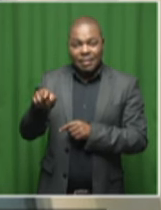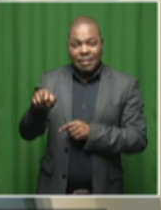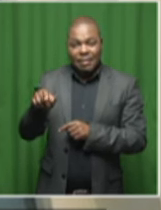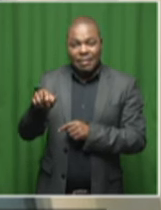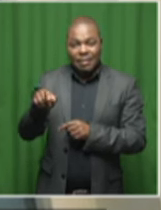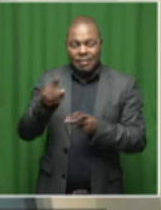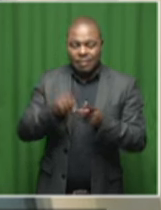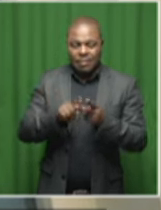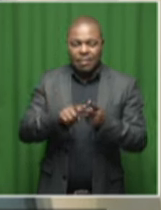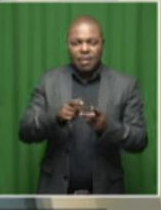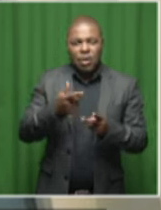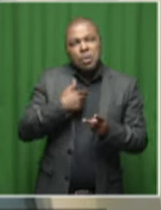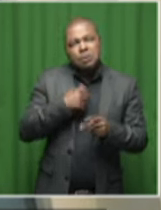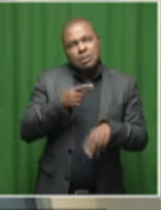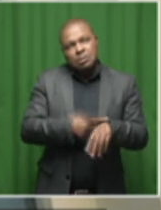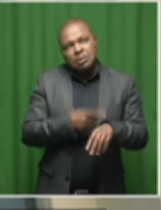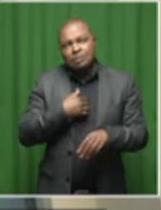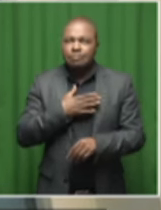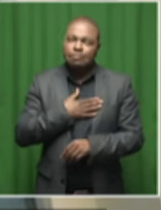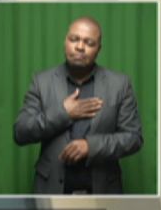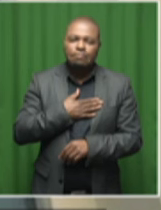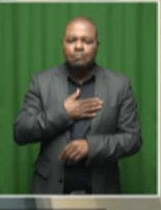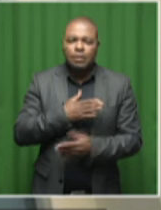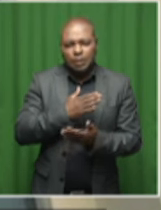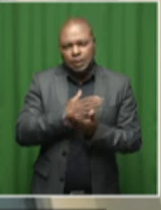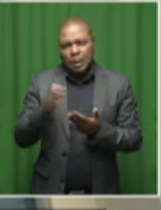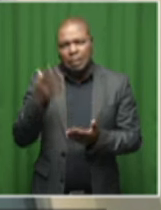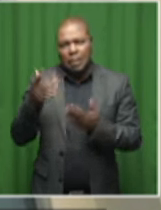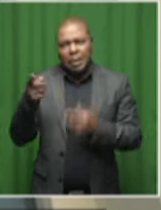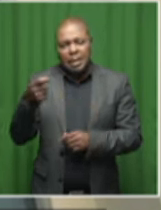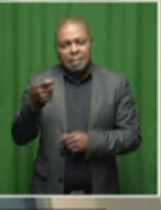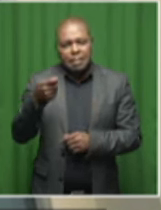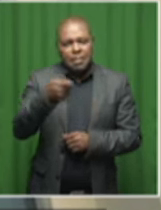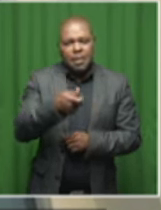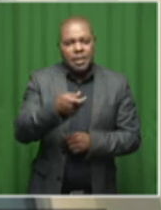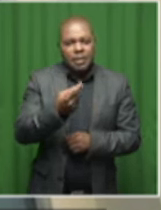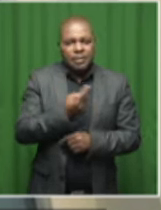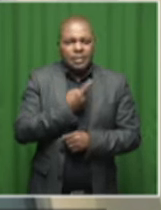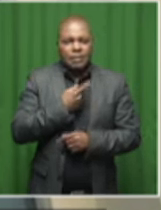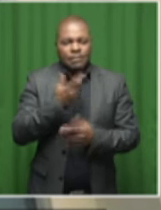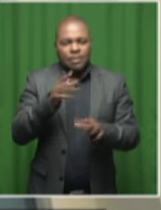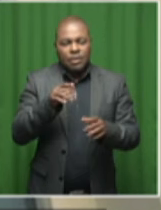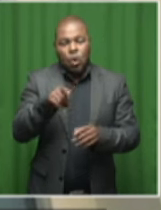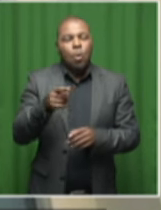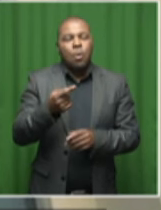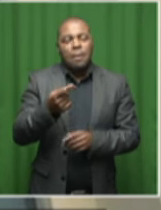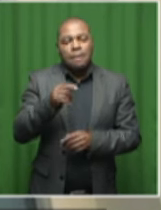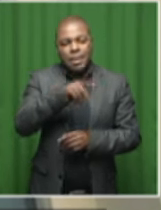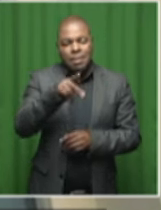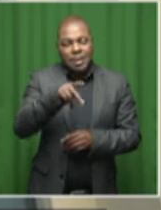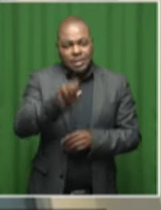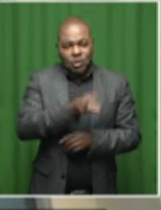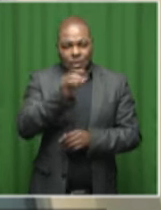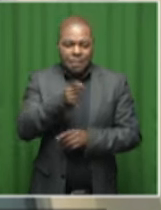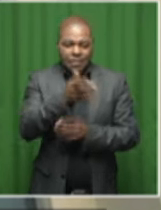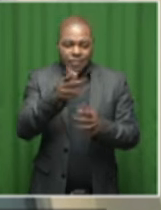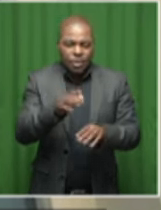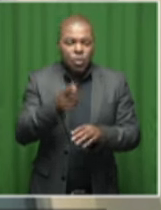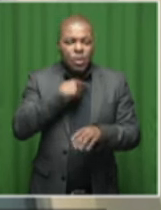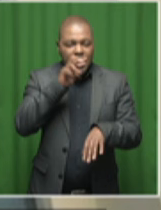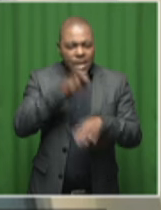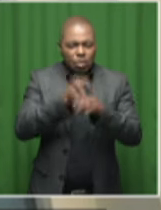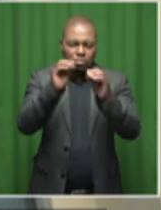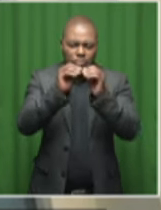got a sense that some could have been paid by the Public Protector's South Africa. So we want to do all the